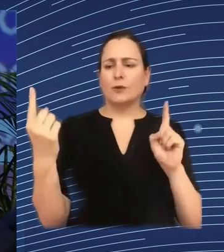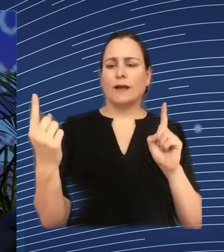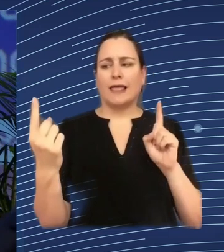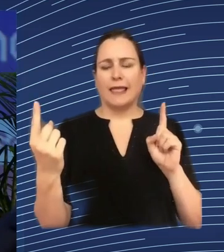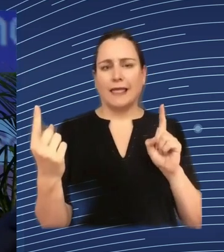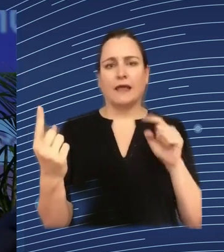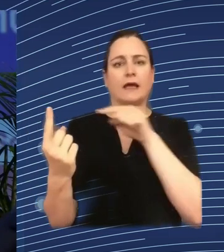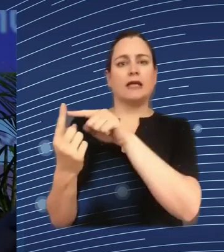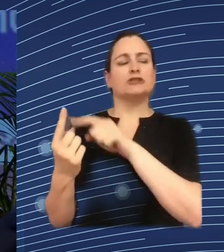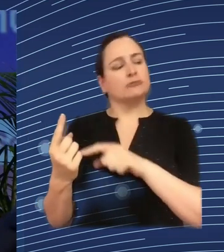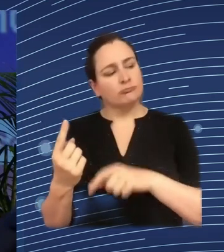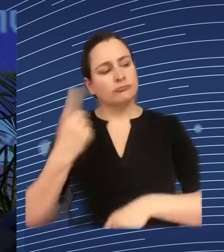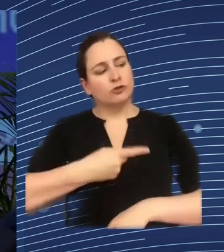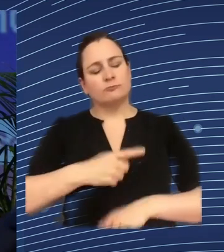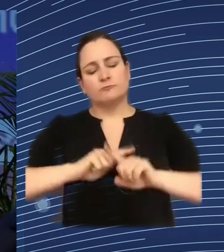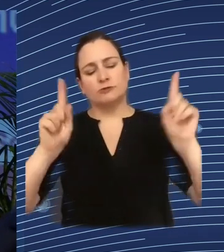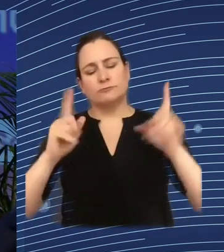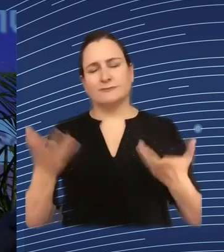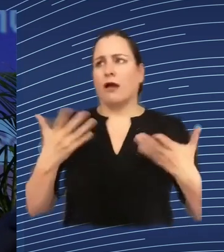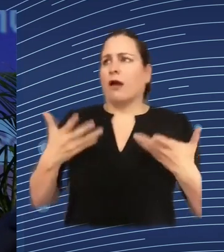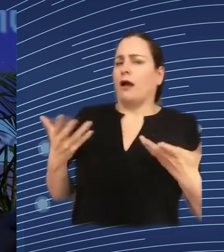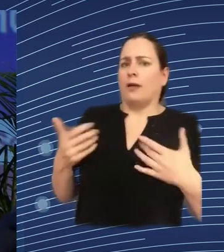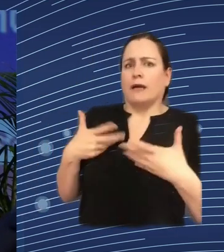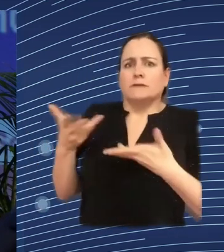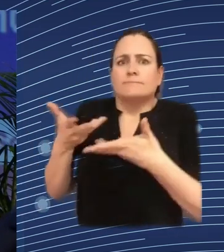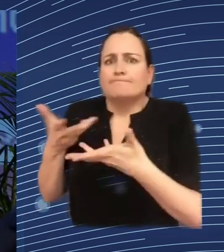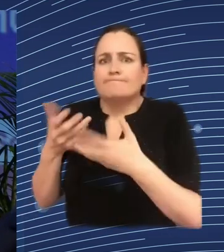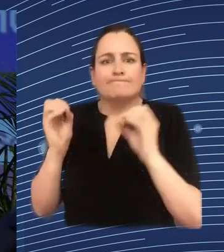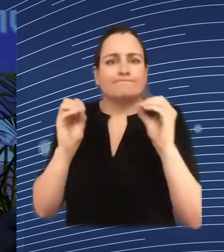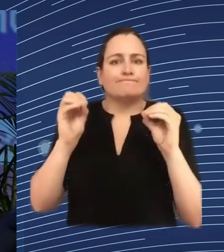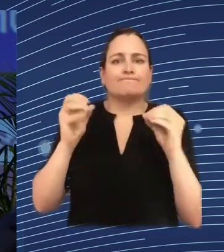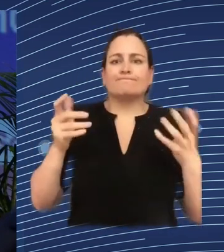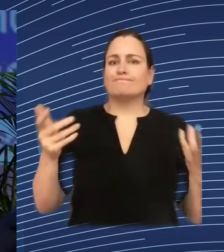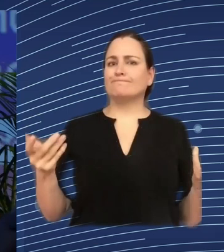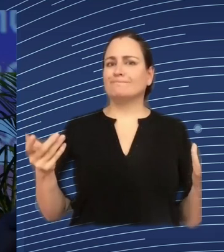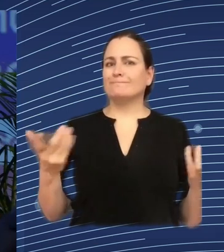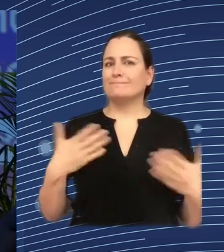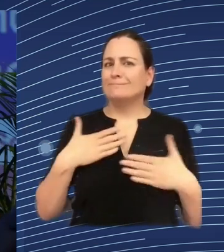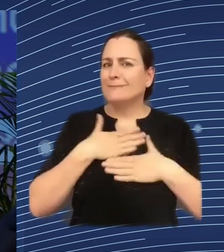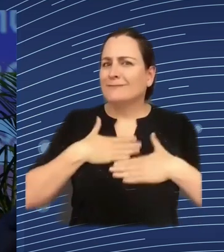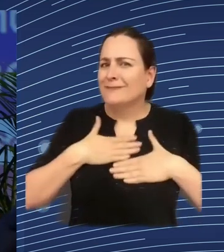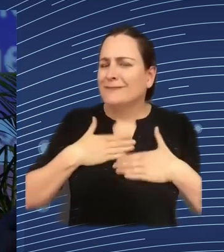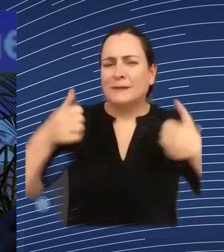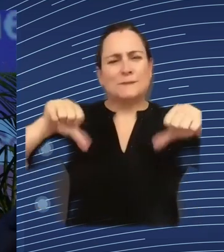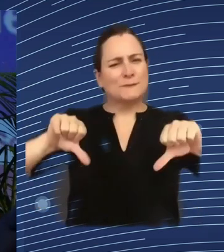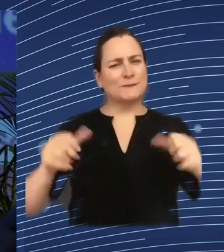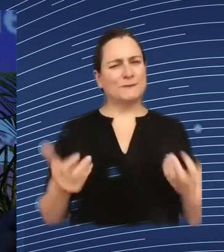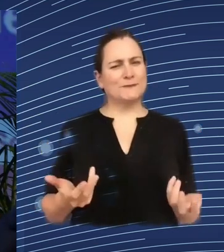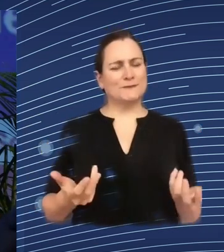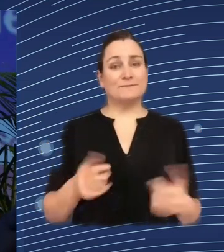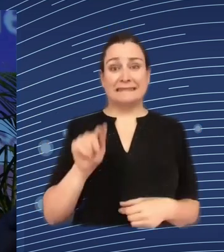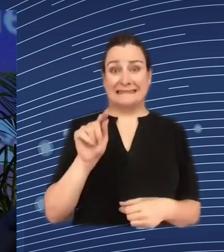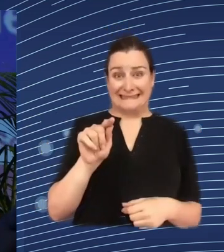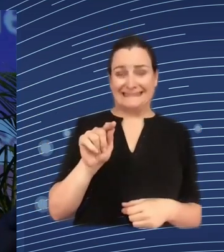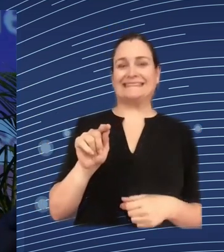is is to hollow out the company on the inside which brings us back full circle to what caused the financial crash in the first place which